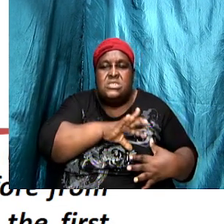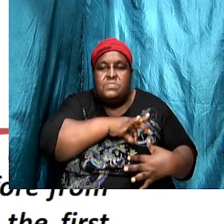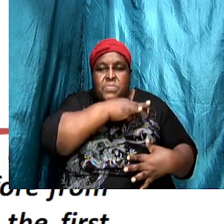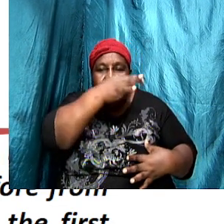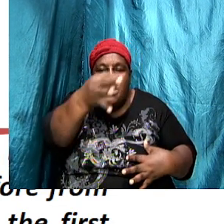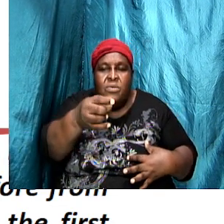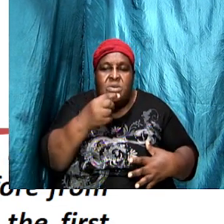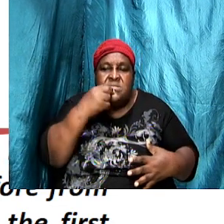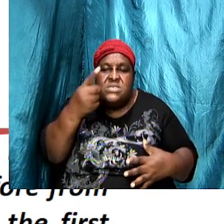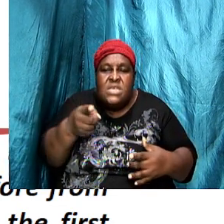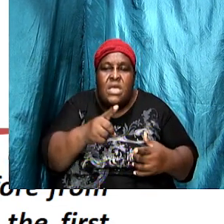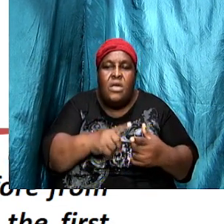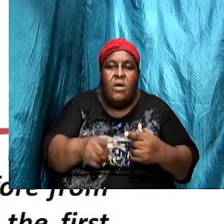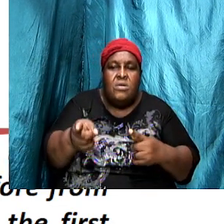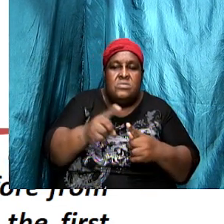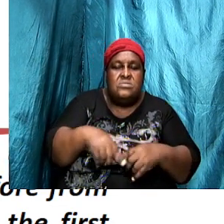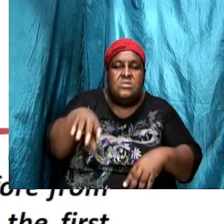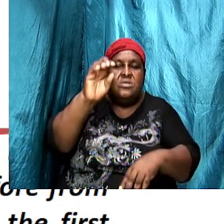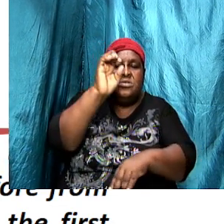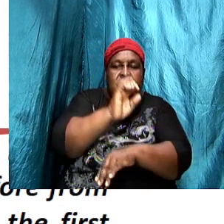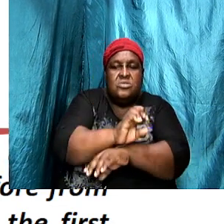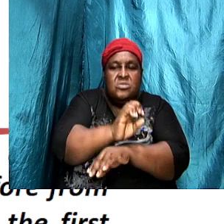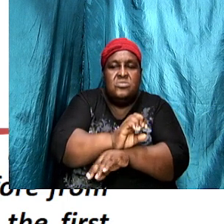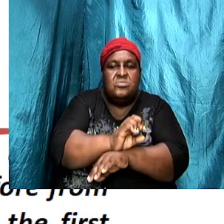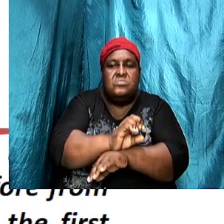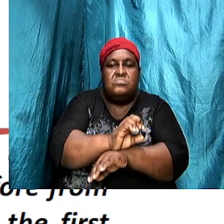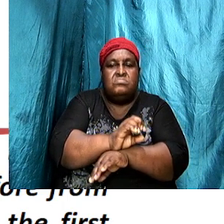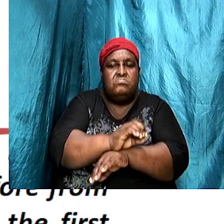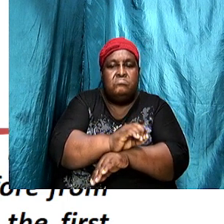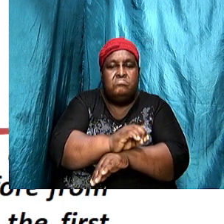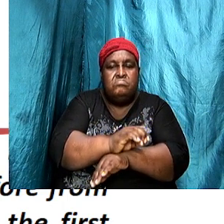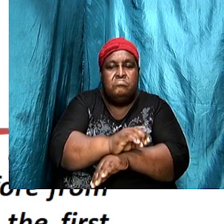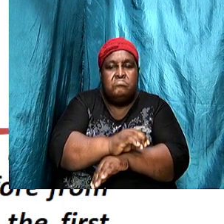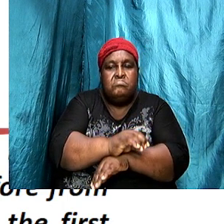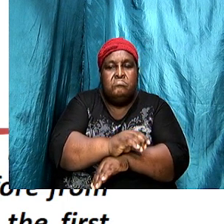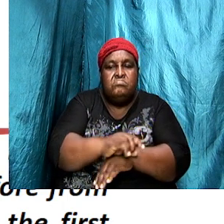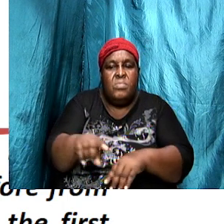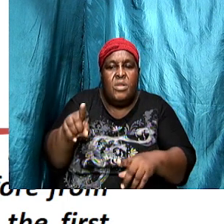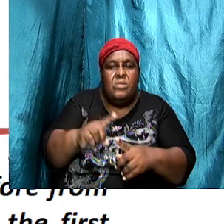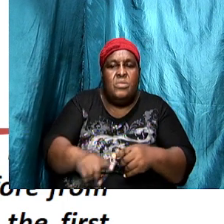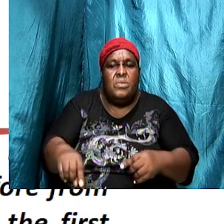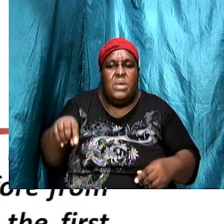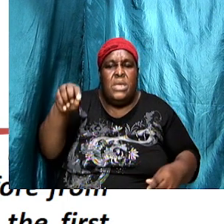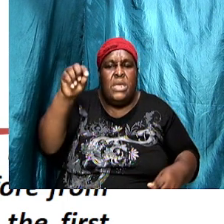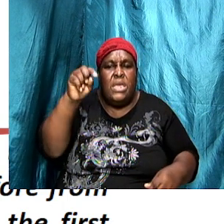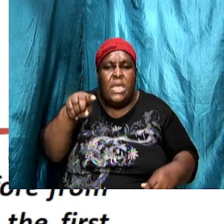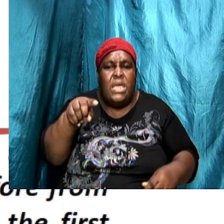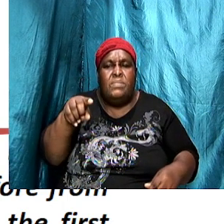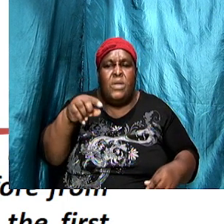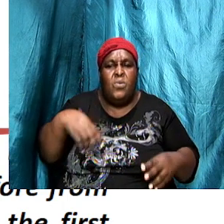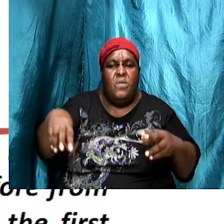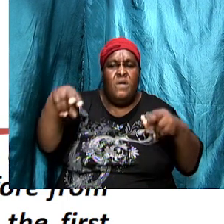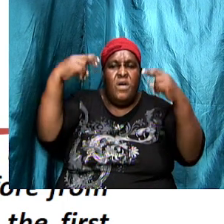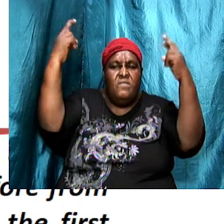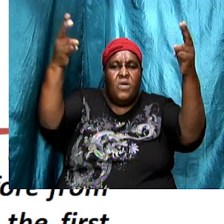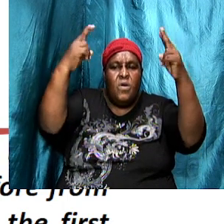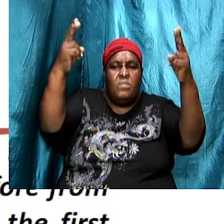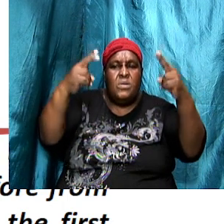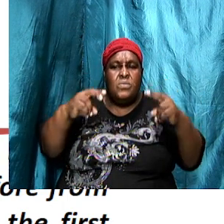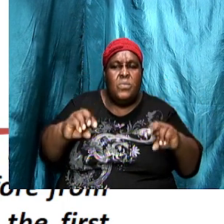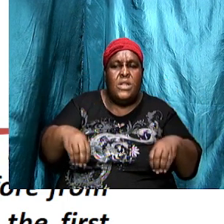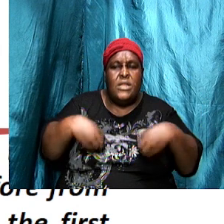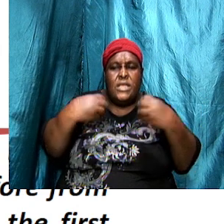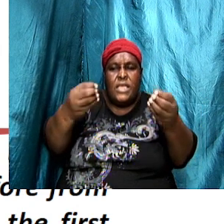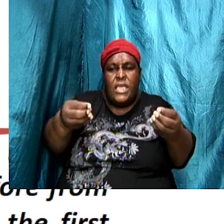saith unto the churches and then he goes on to him that overcometh